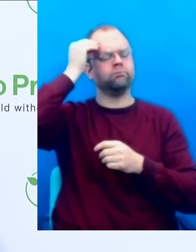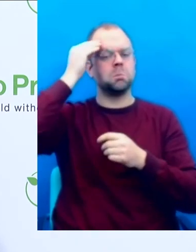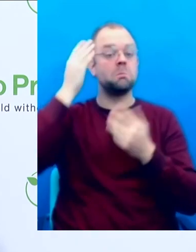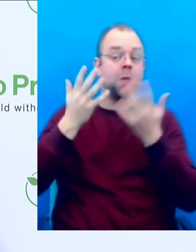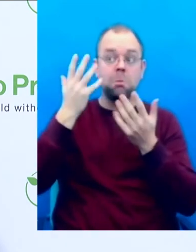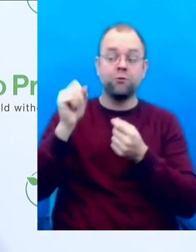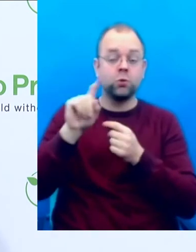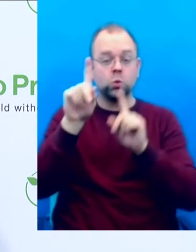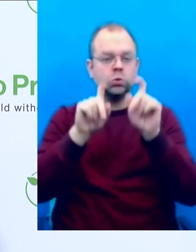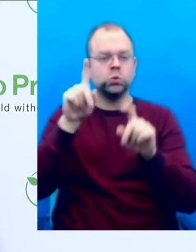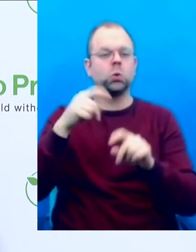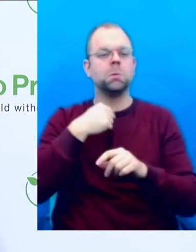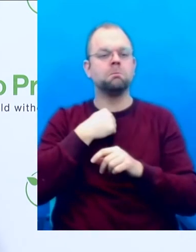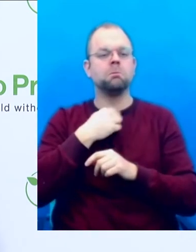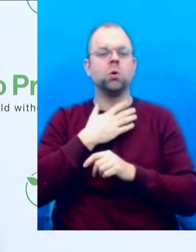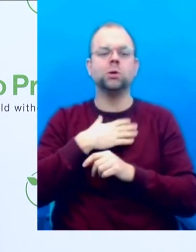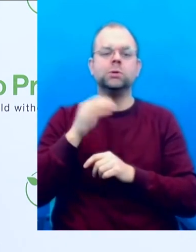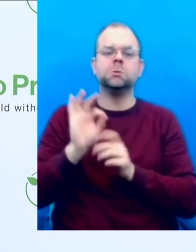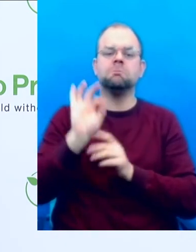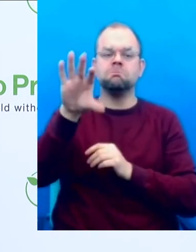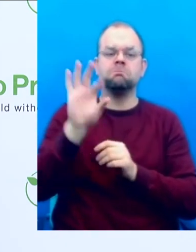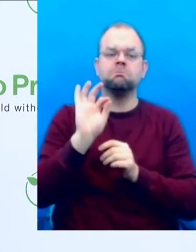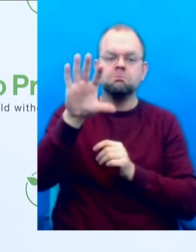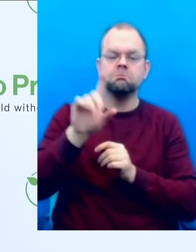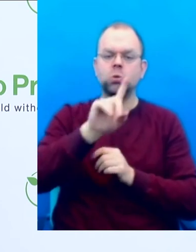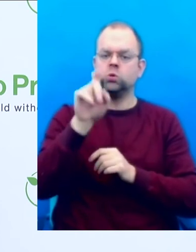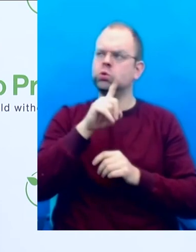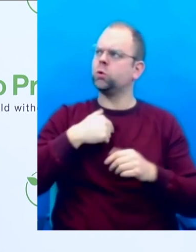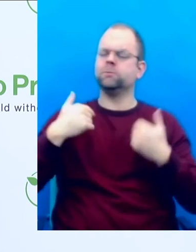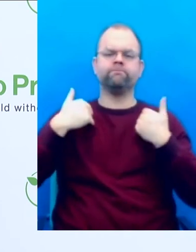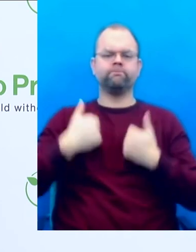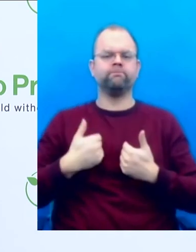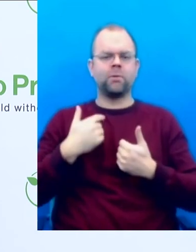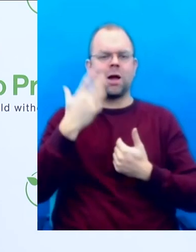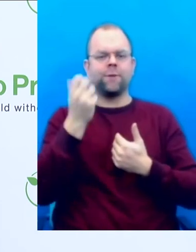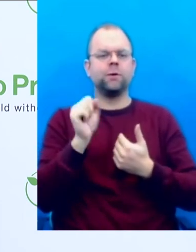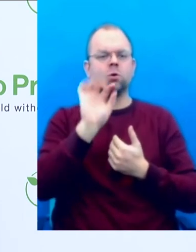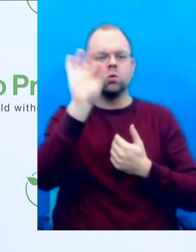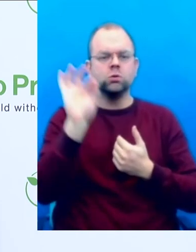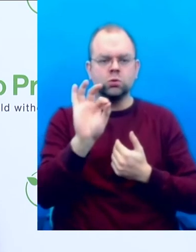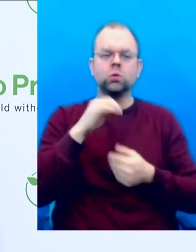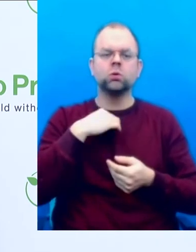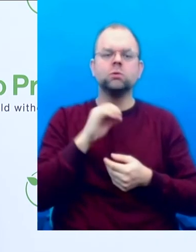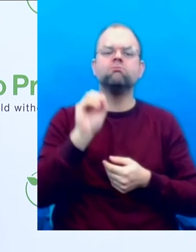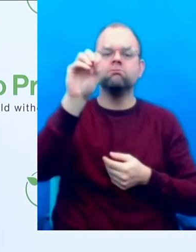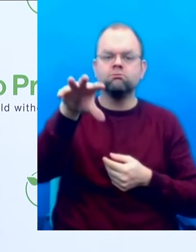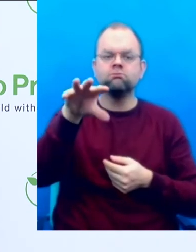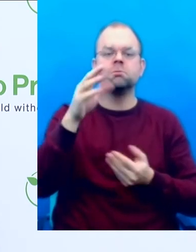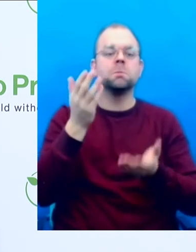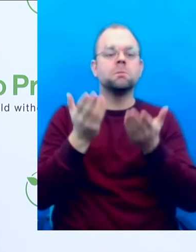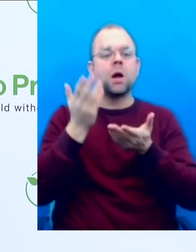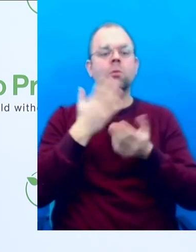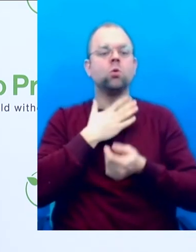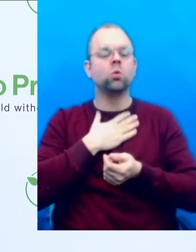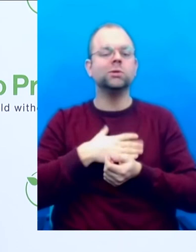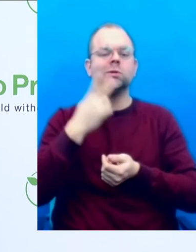maybe just one really concrete example of what this platform will do and how this works.